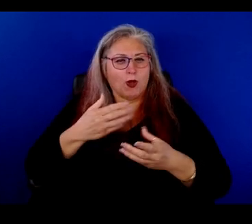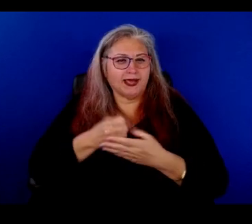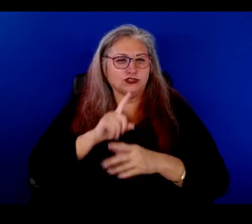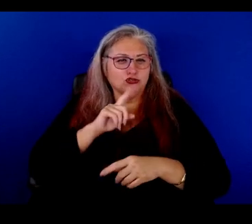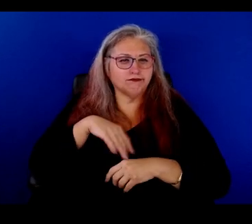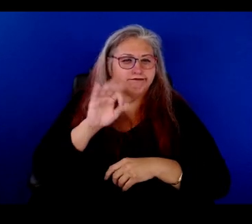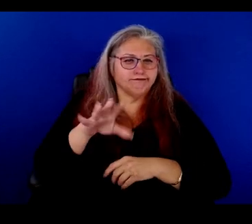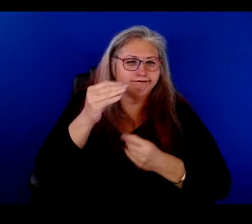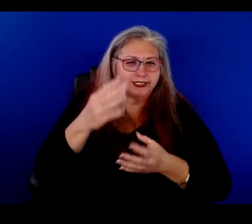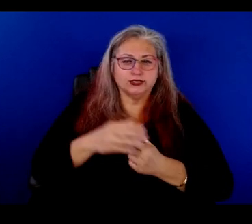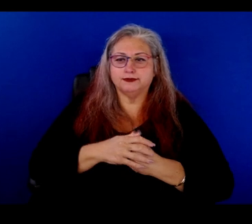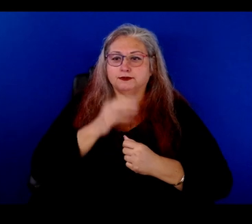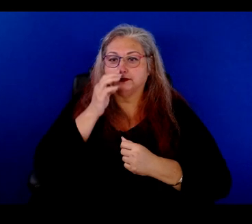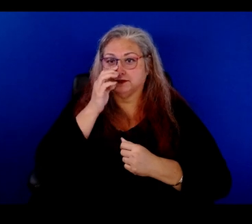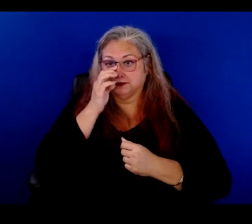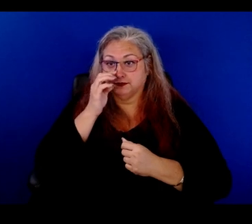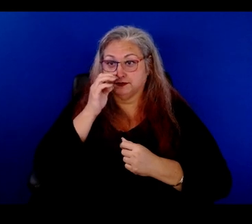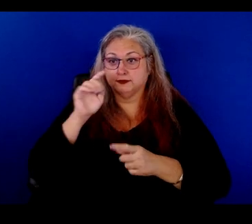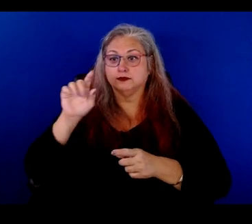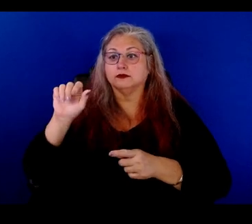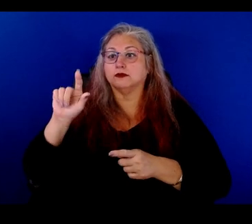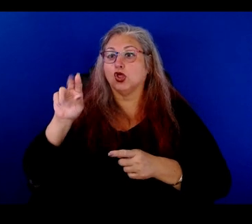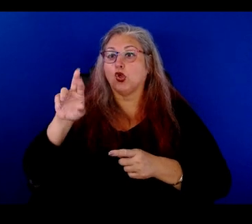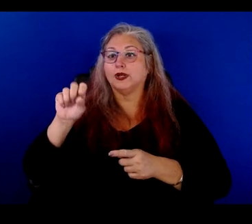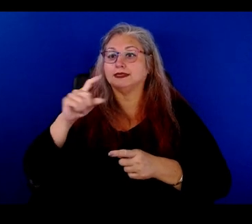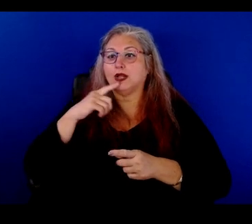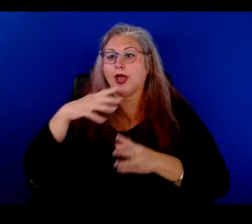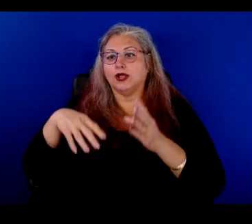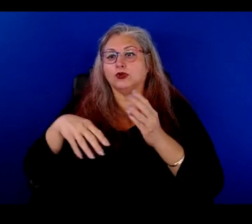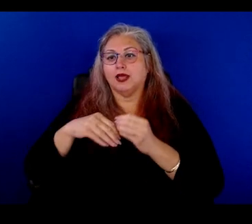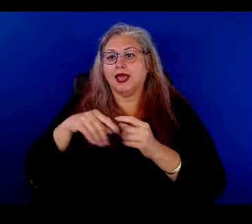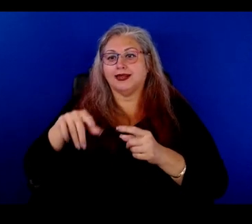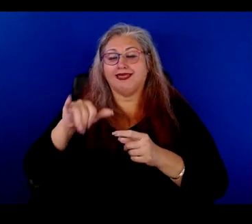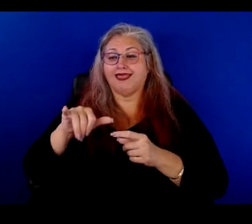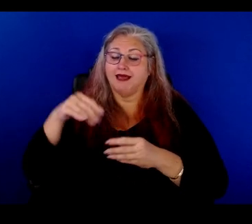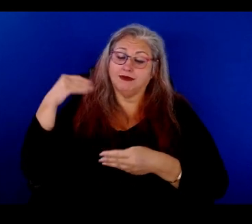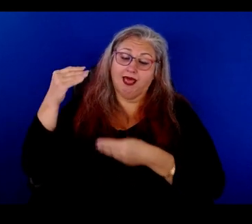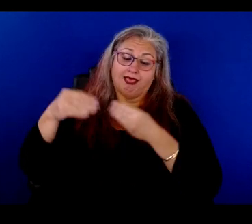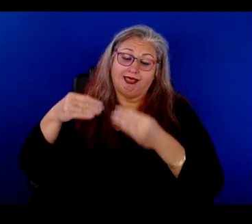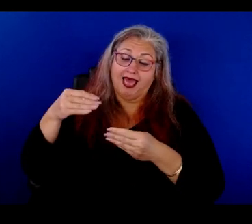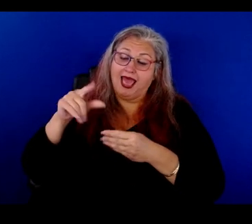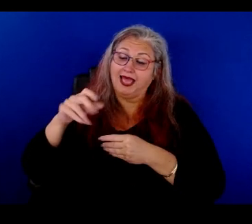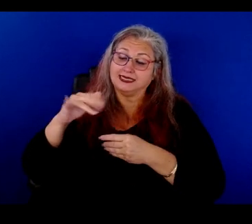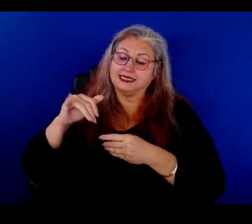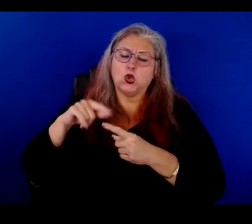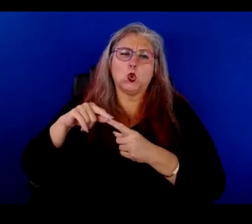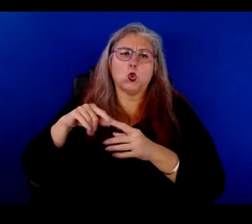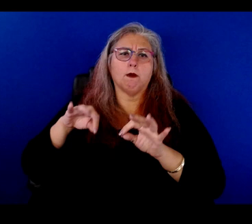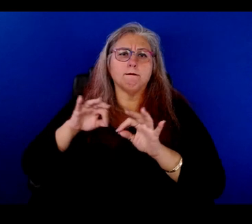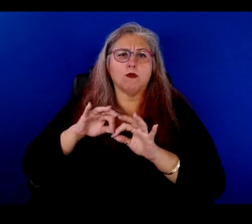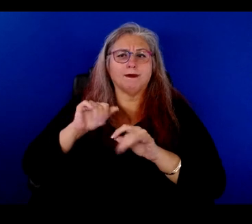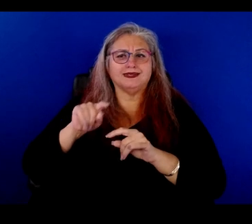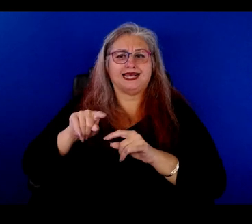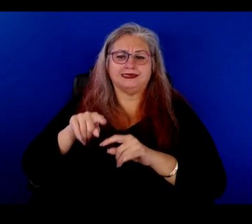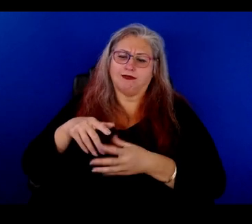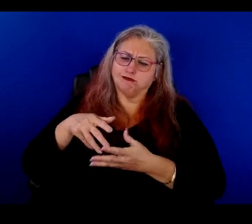And I, I just want to say that, that, that legacy is, is so important, because that's, that's the root and the